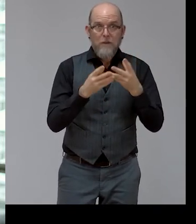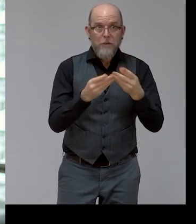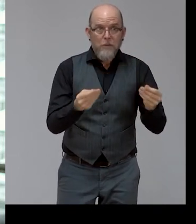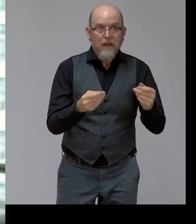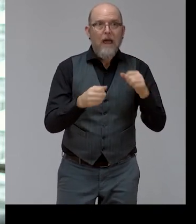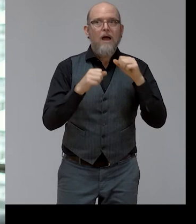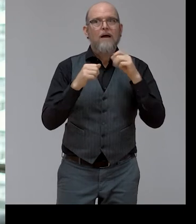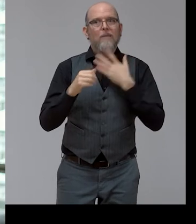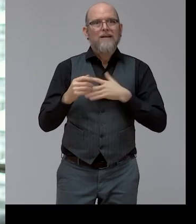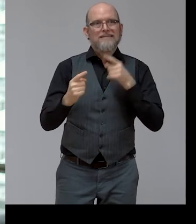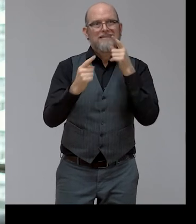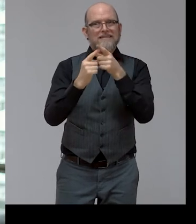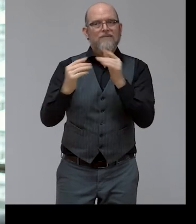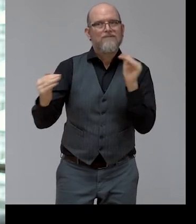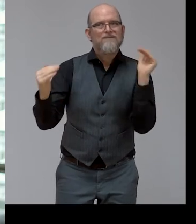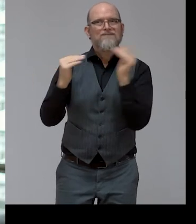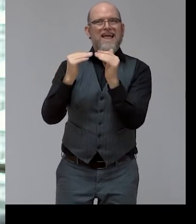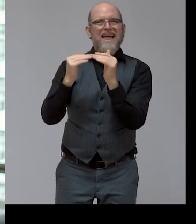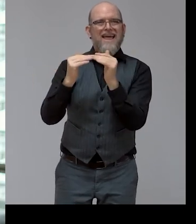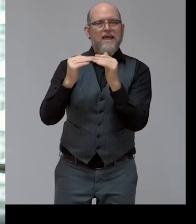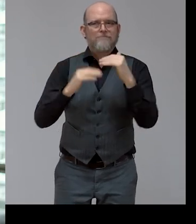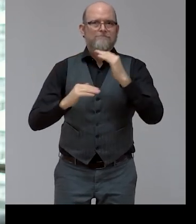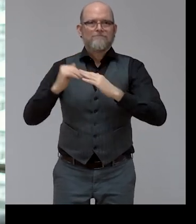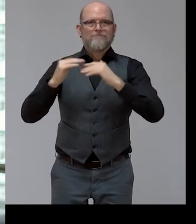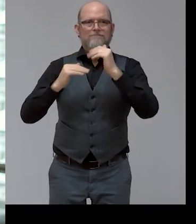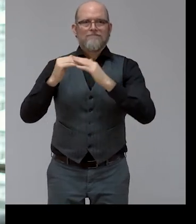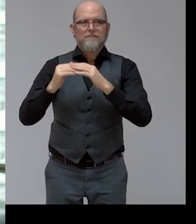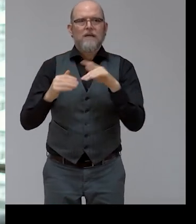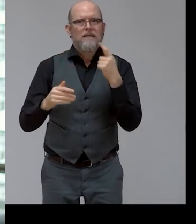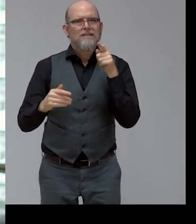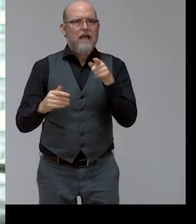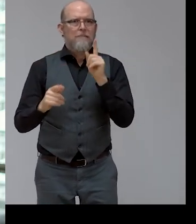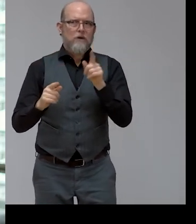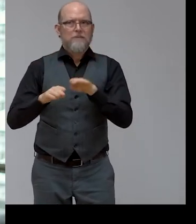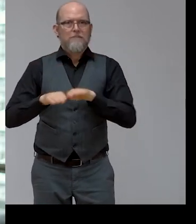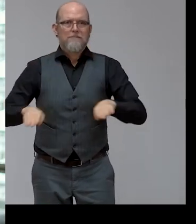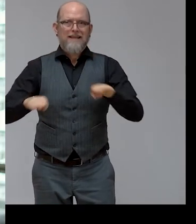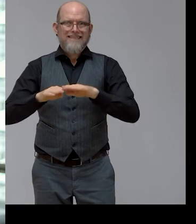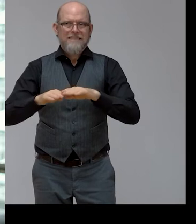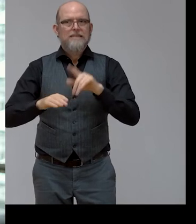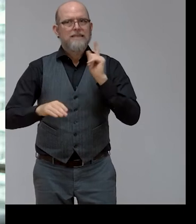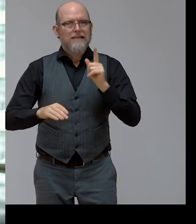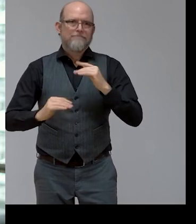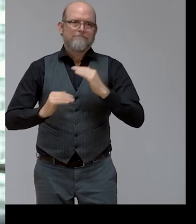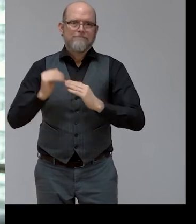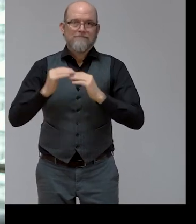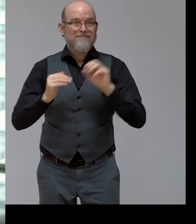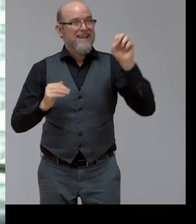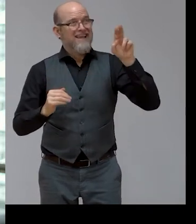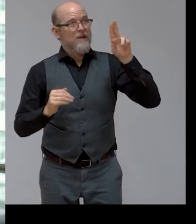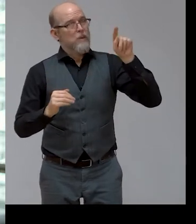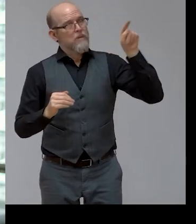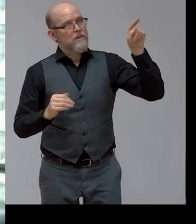We have already laid the proper foundations. The EU has adopted the largest stimulus